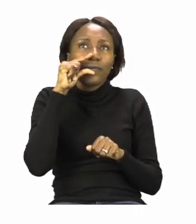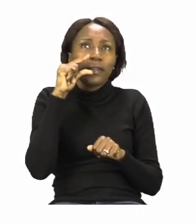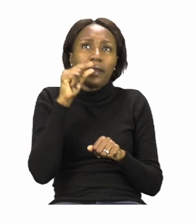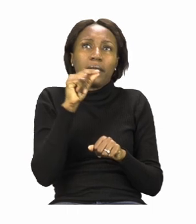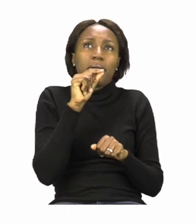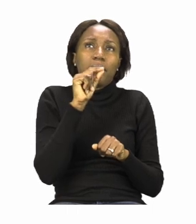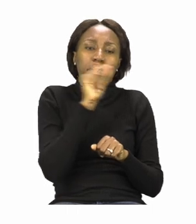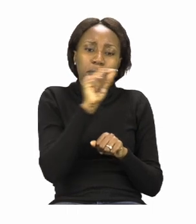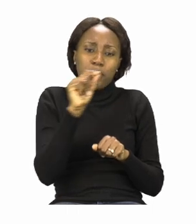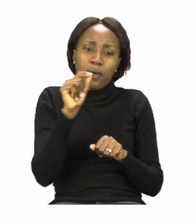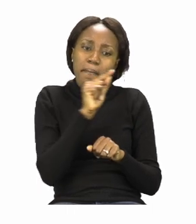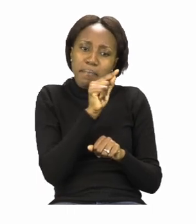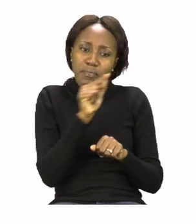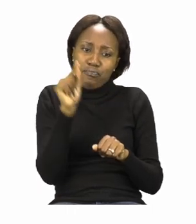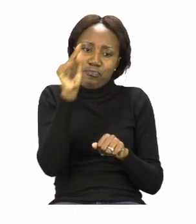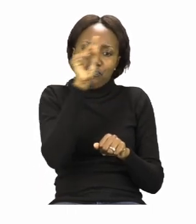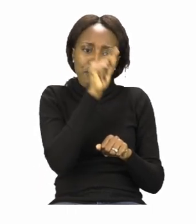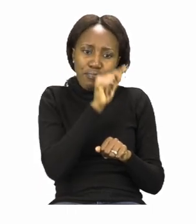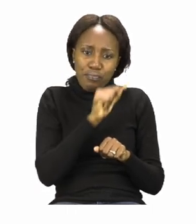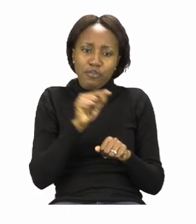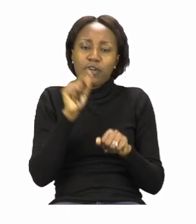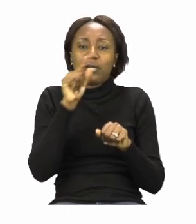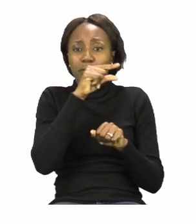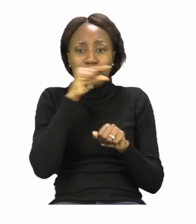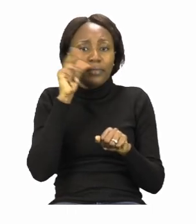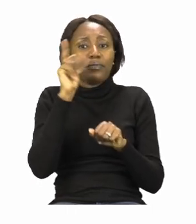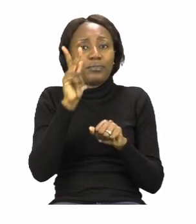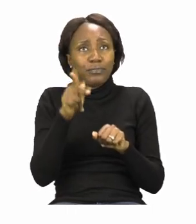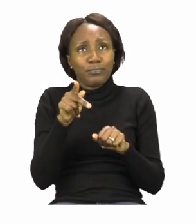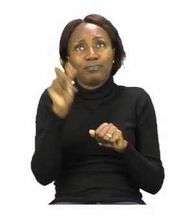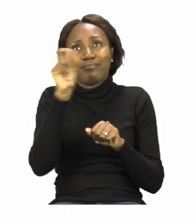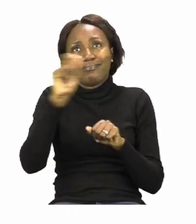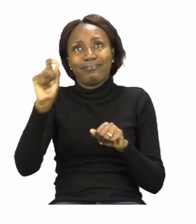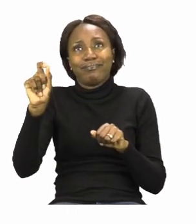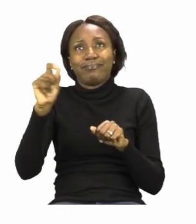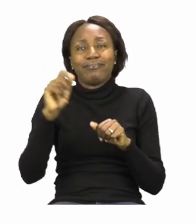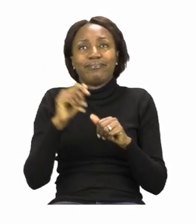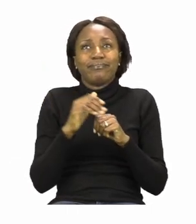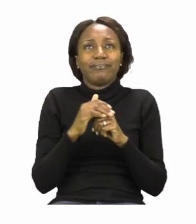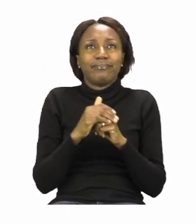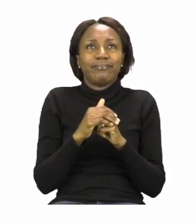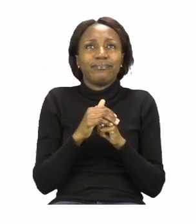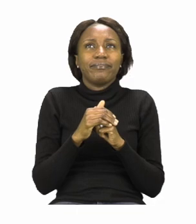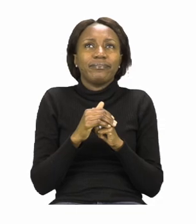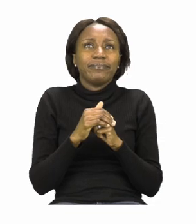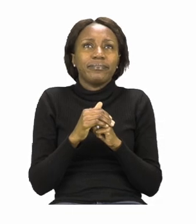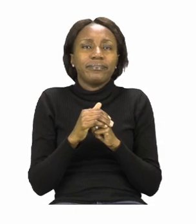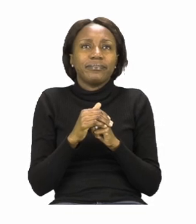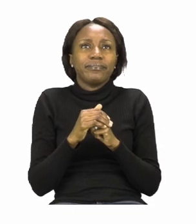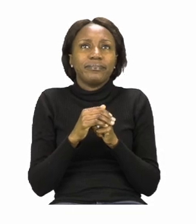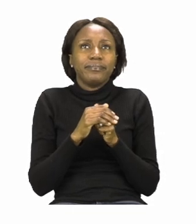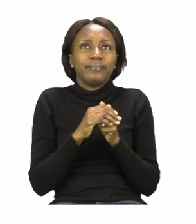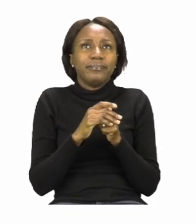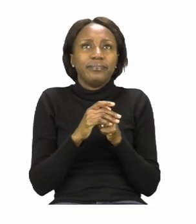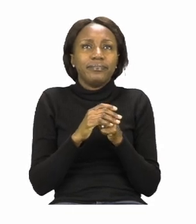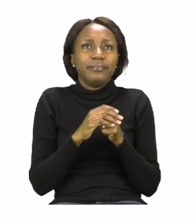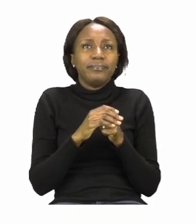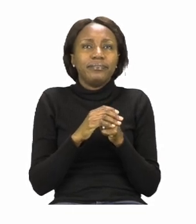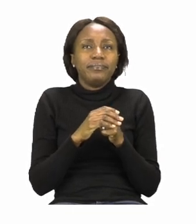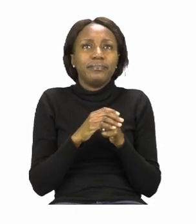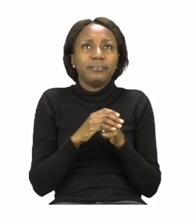write the name 11. So, we are going to do all of those ones together.